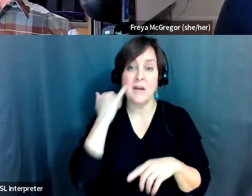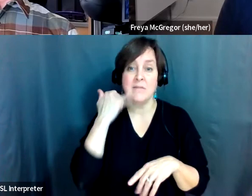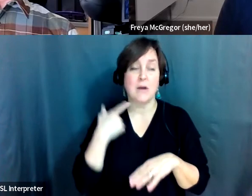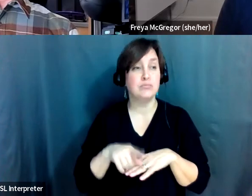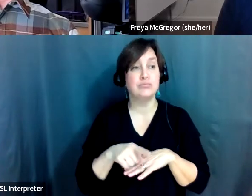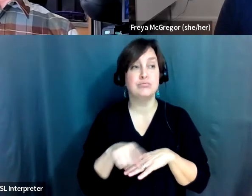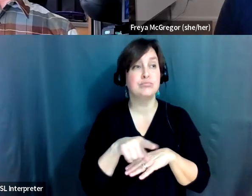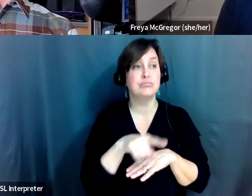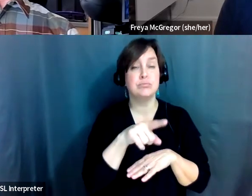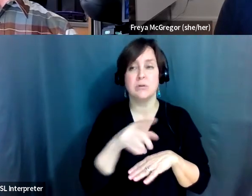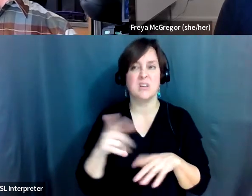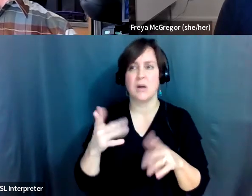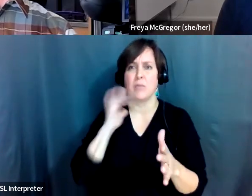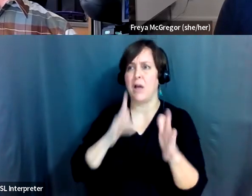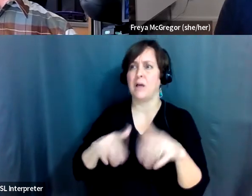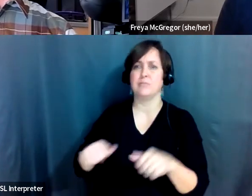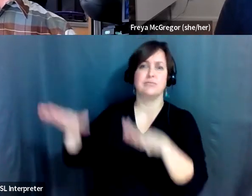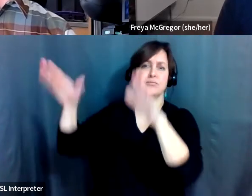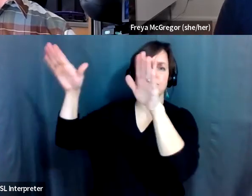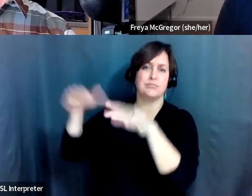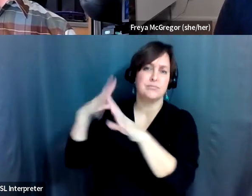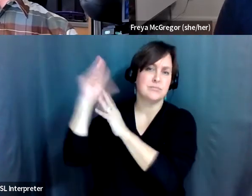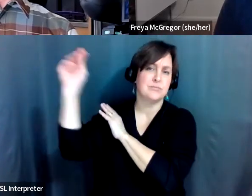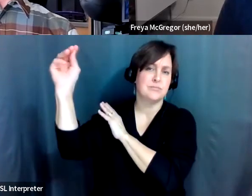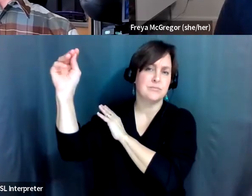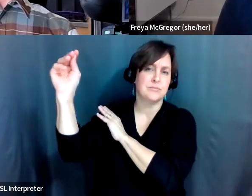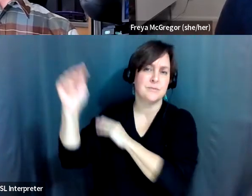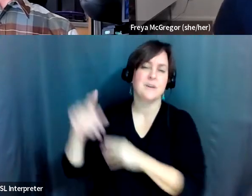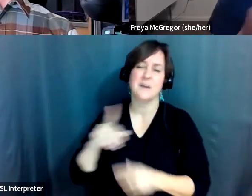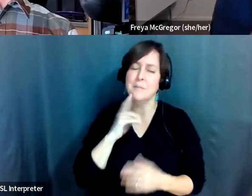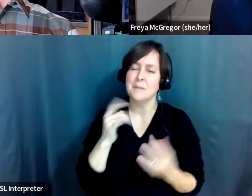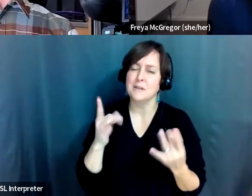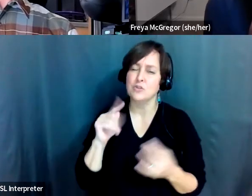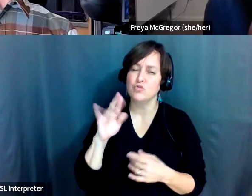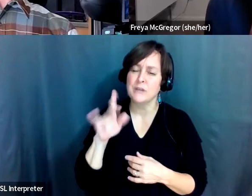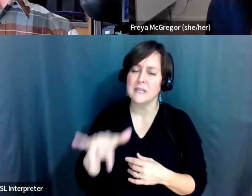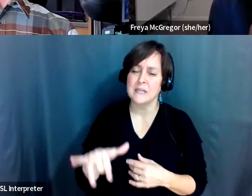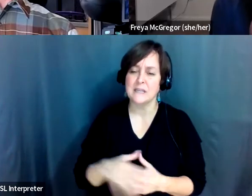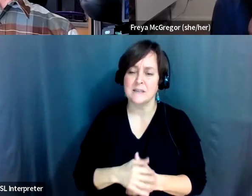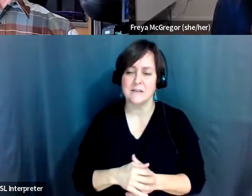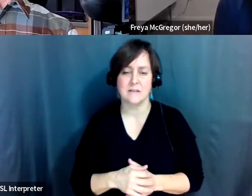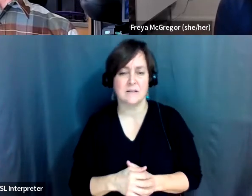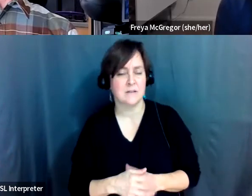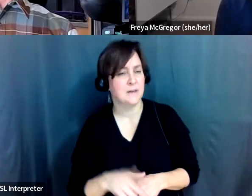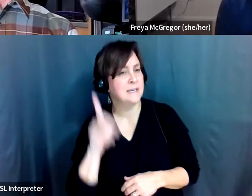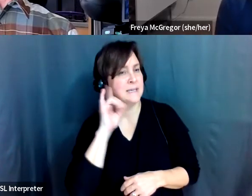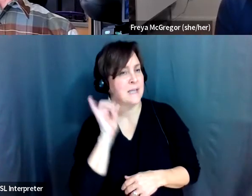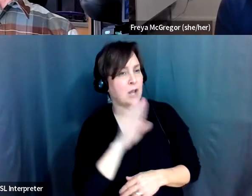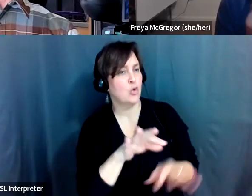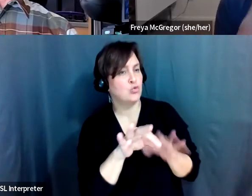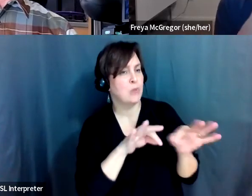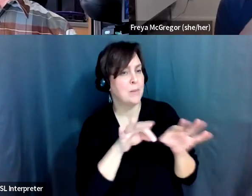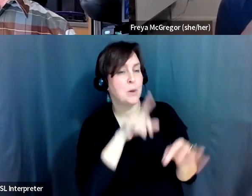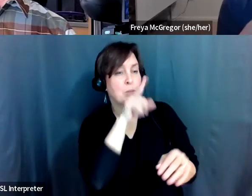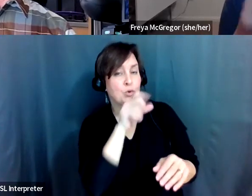they'll literally take flight. So yeah, it's, it's a little tricky. Mm-hmm. Although it sounds like from what you, the way you described your birding